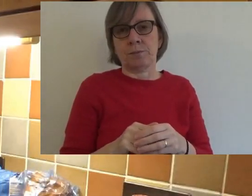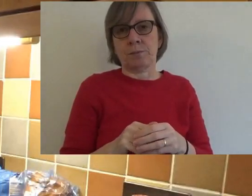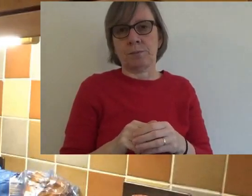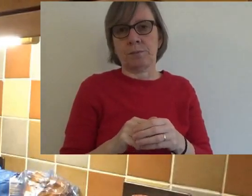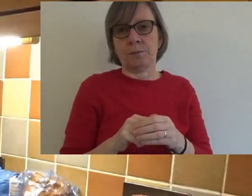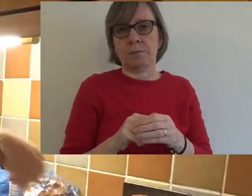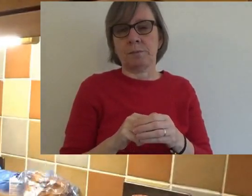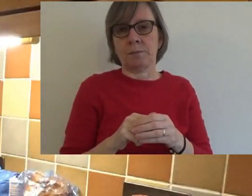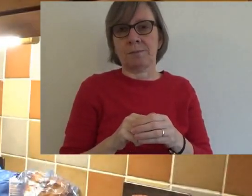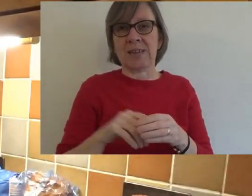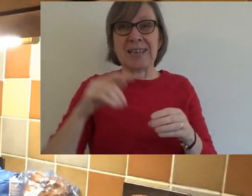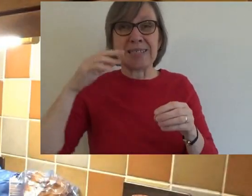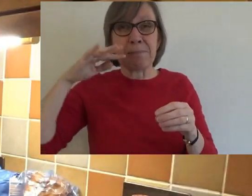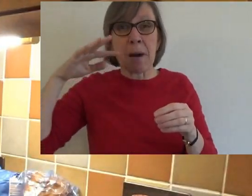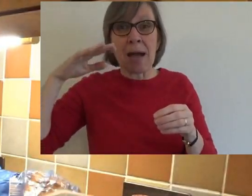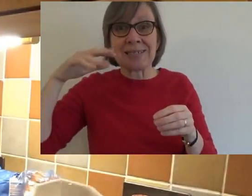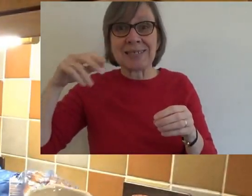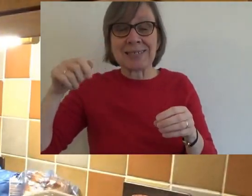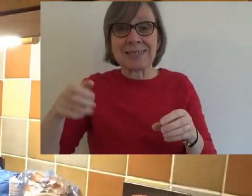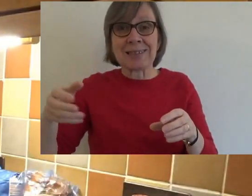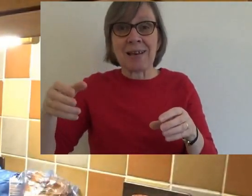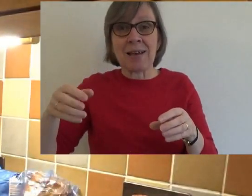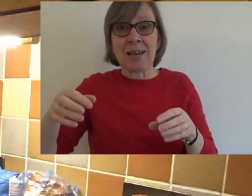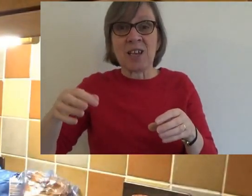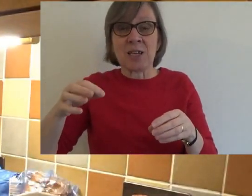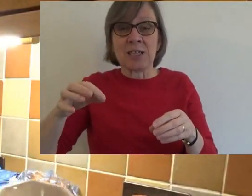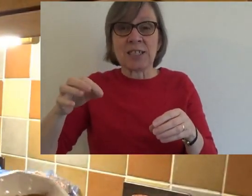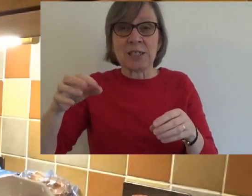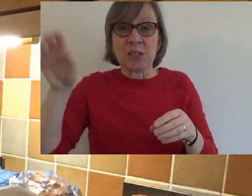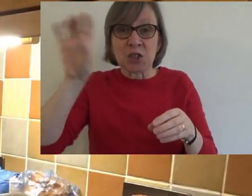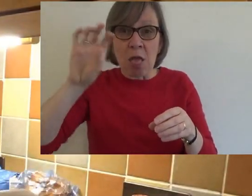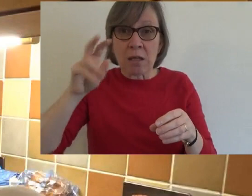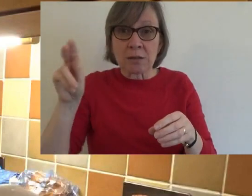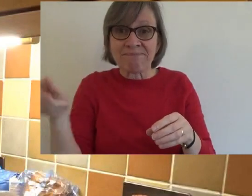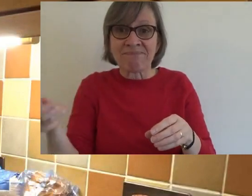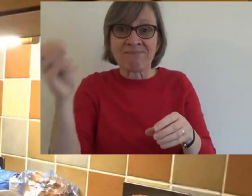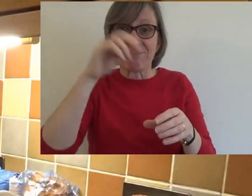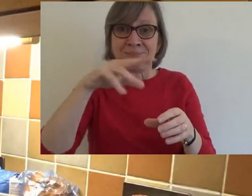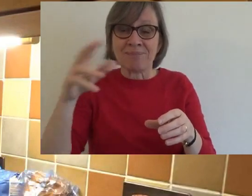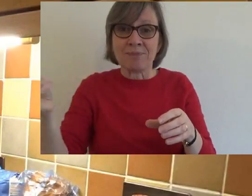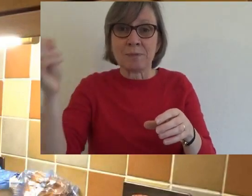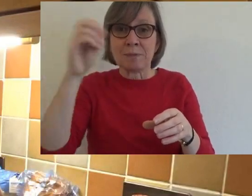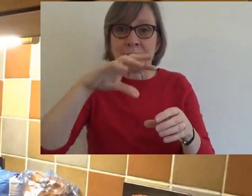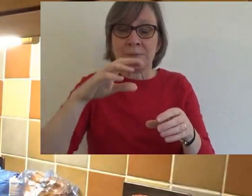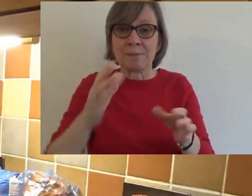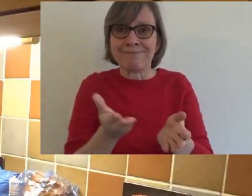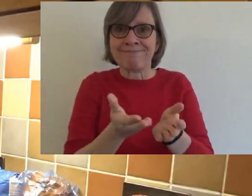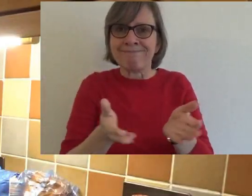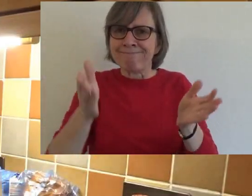And we will add in our spice and a little bit of salt.